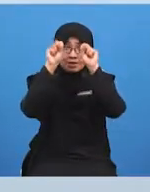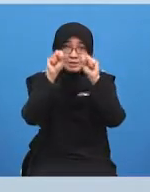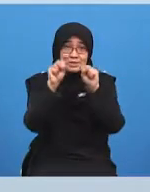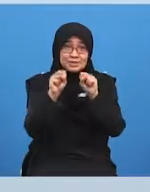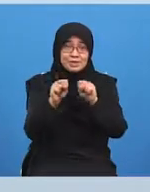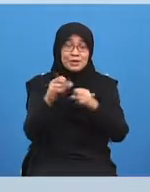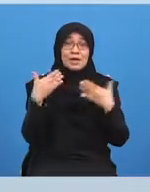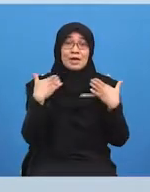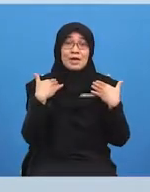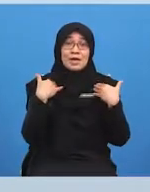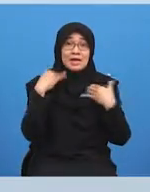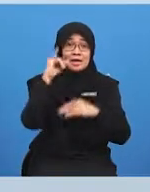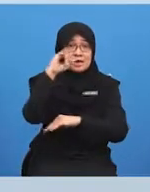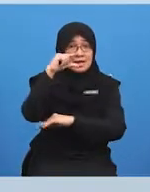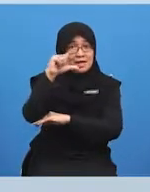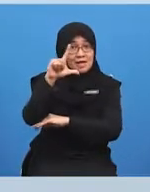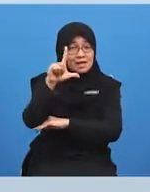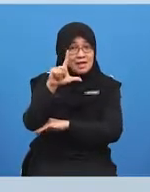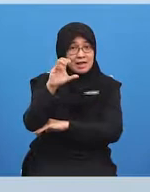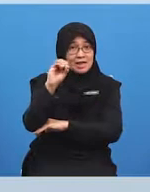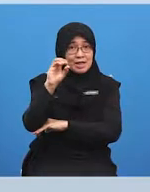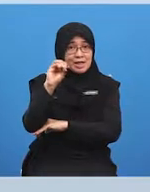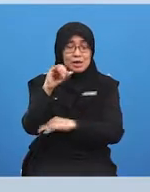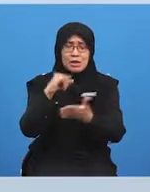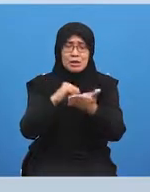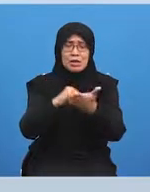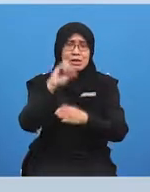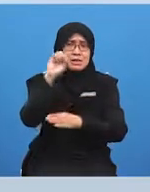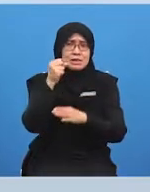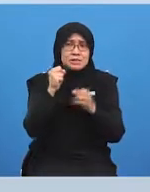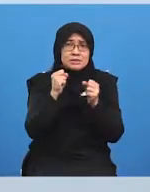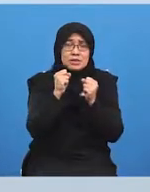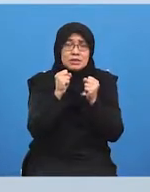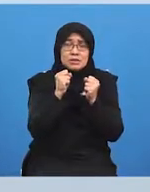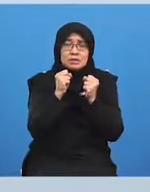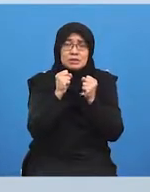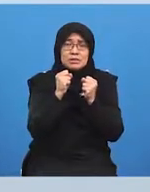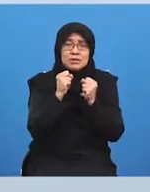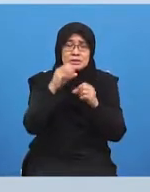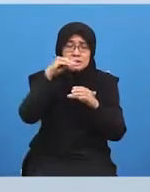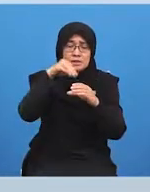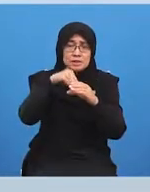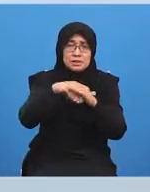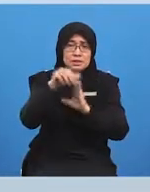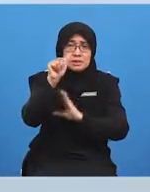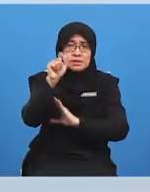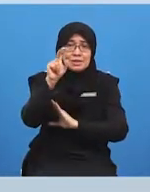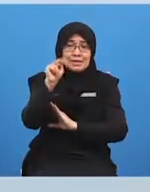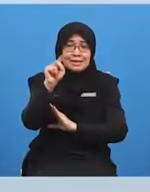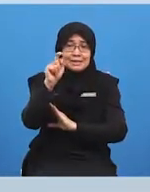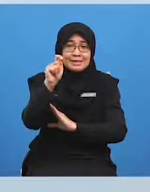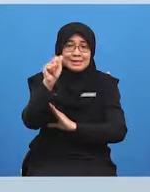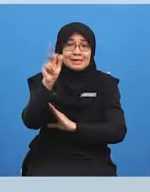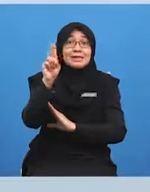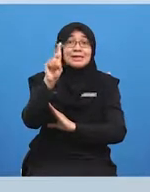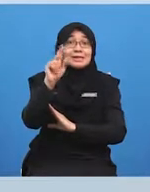it's freezing we are in antarctica by the way i've got a